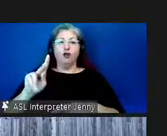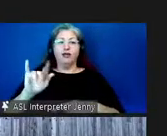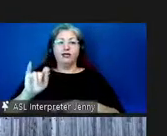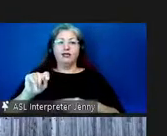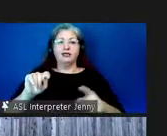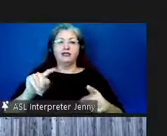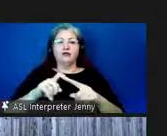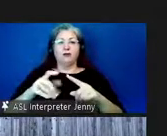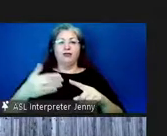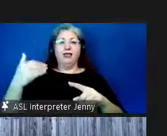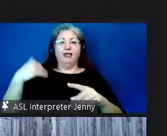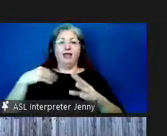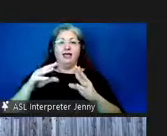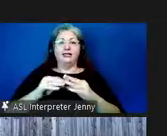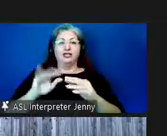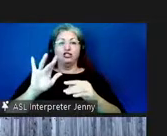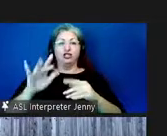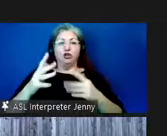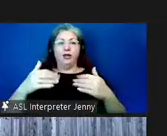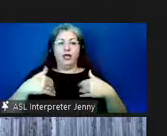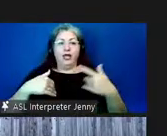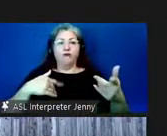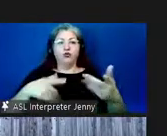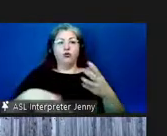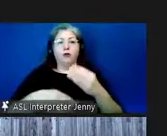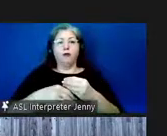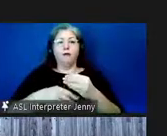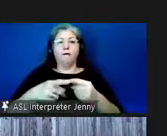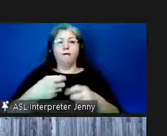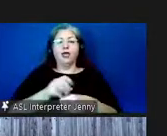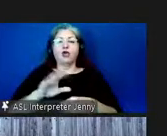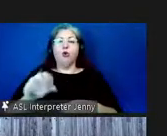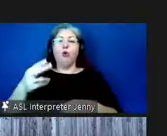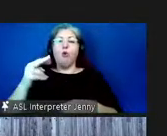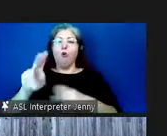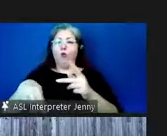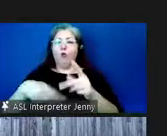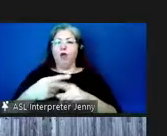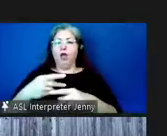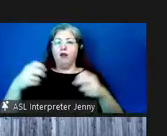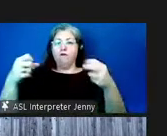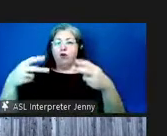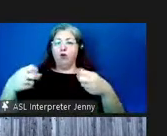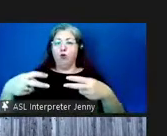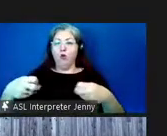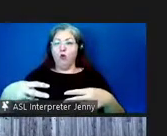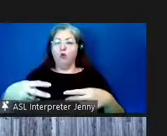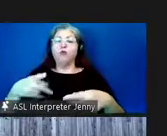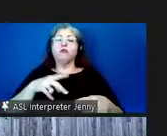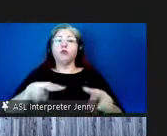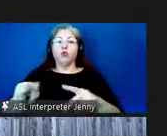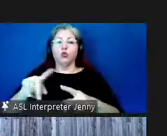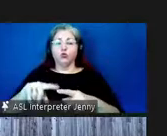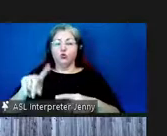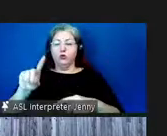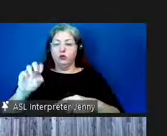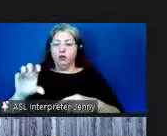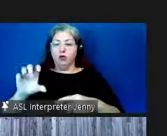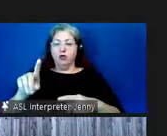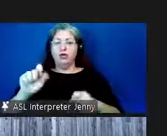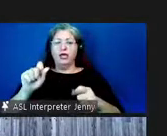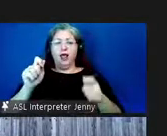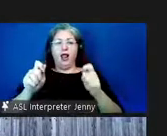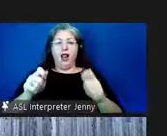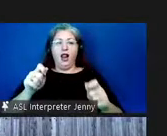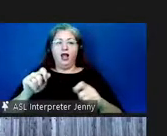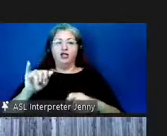from the last session and then what that does is create your very own version of this code and then you go into the docs and then you can edit your